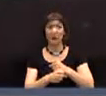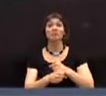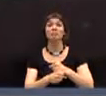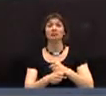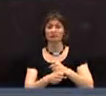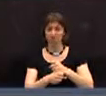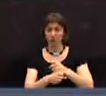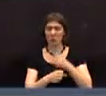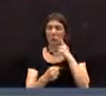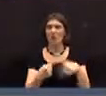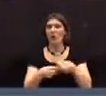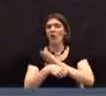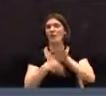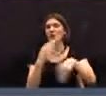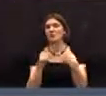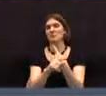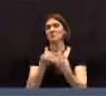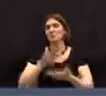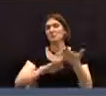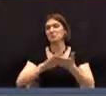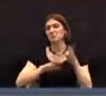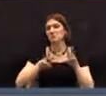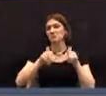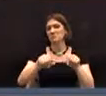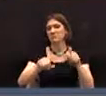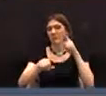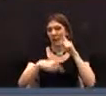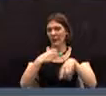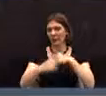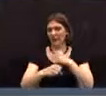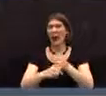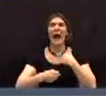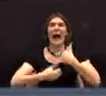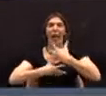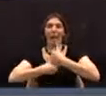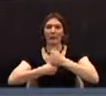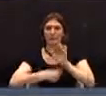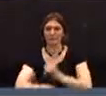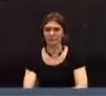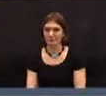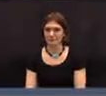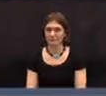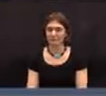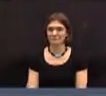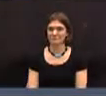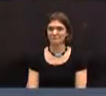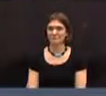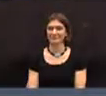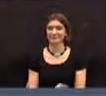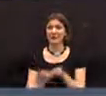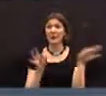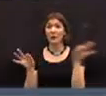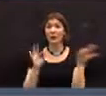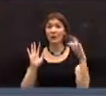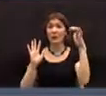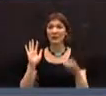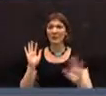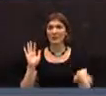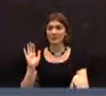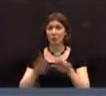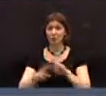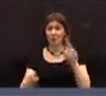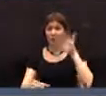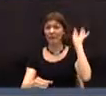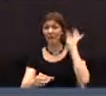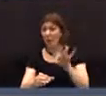extent, all general fund expenses? And that's the abbreviated version of the motion. Are you